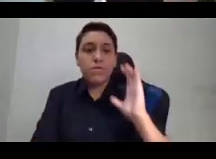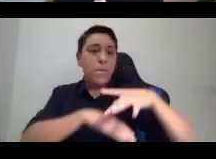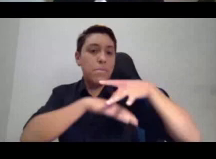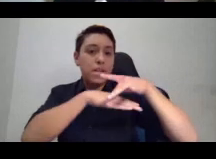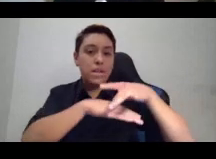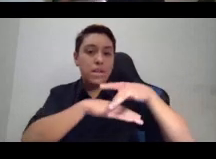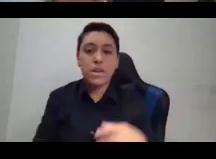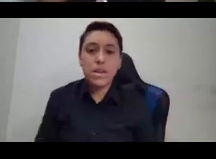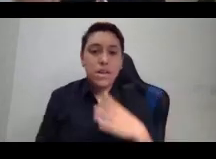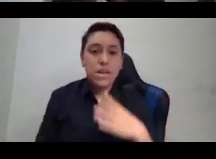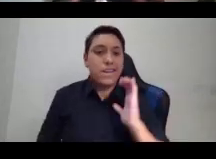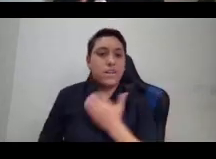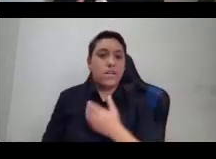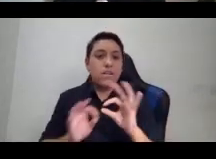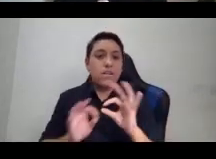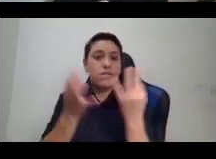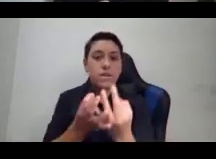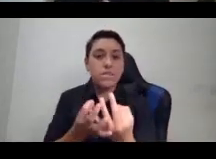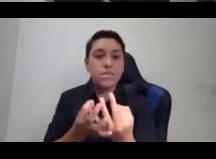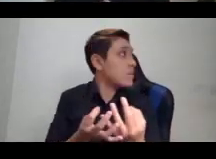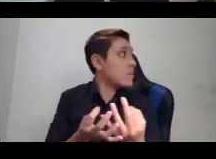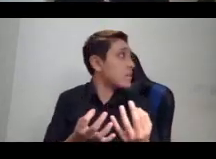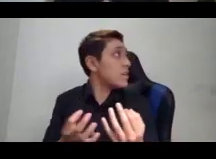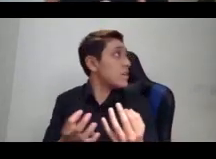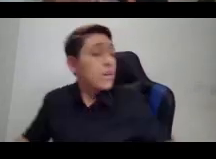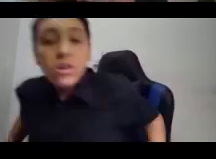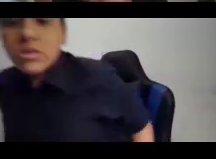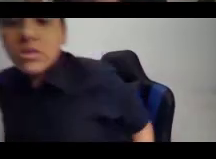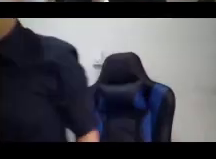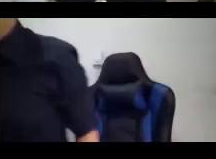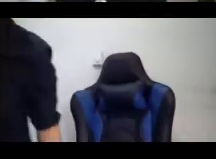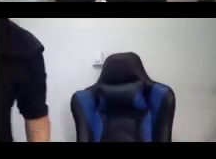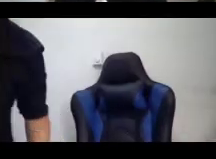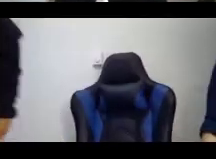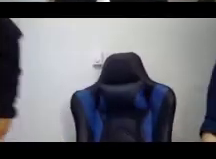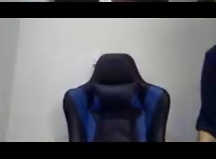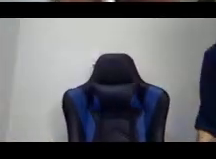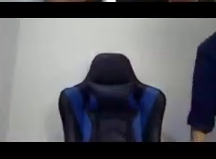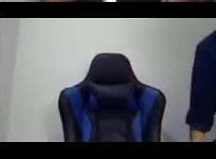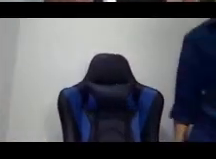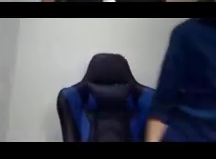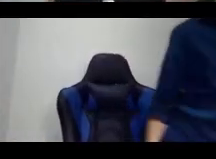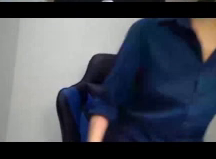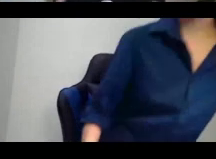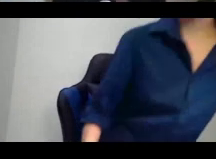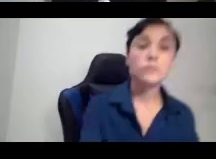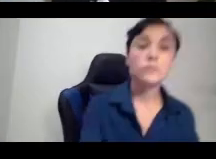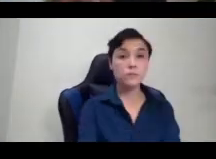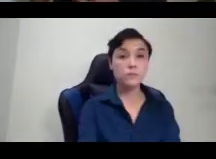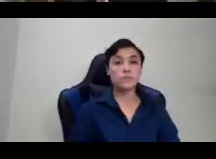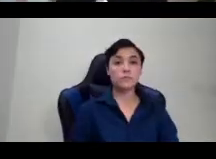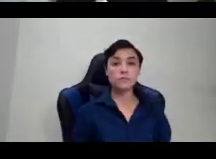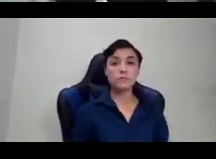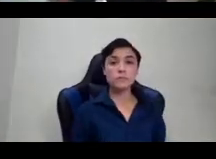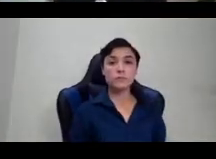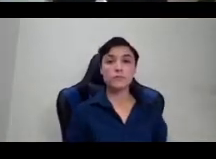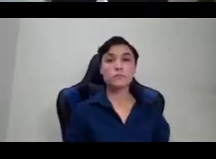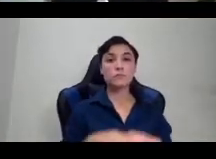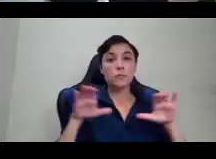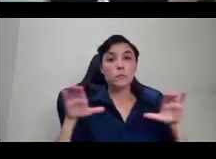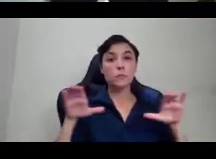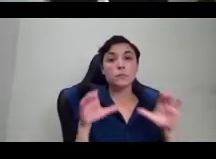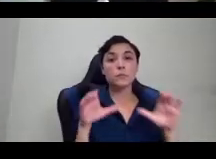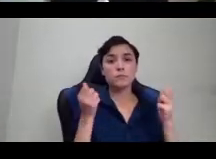many ways of life that come with all those different ways of being, being shaped, choosing to be, doing things